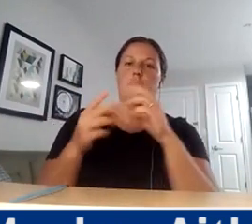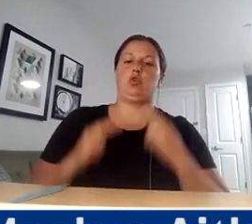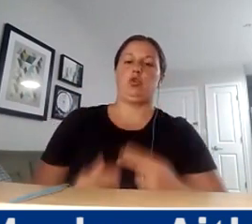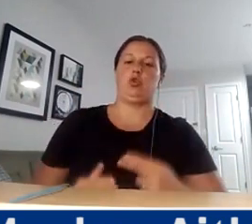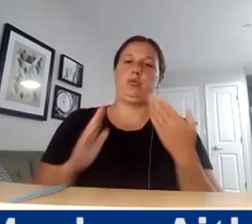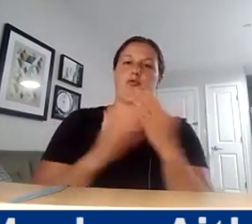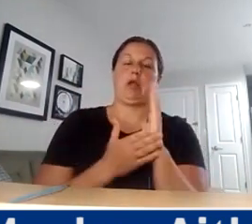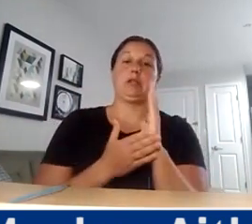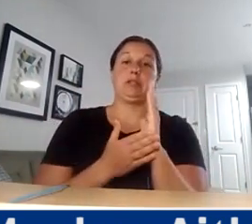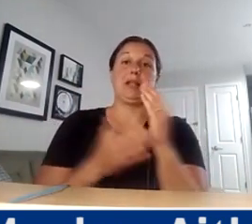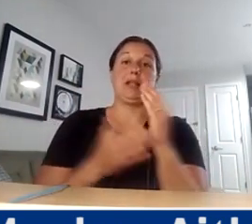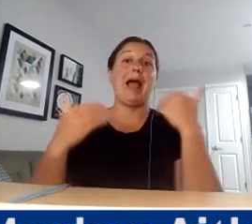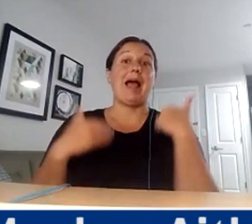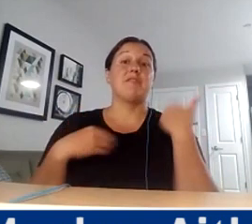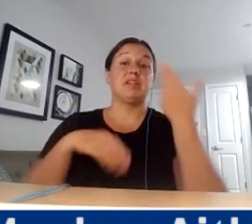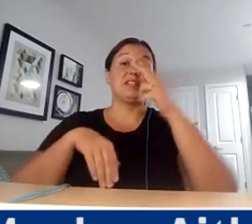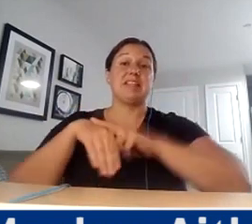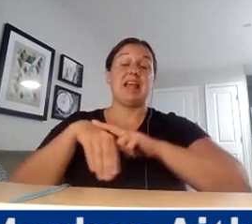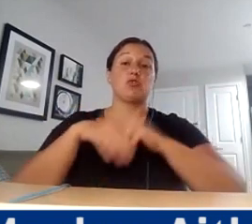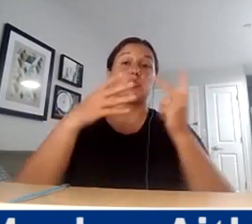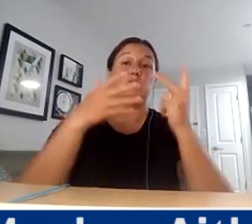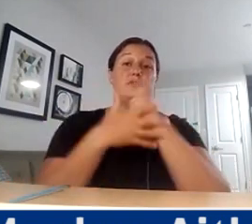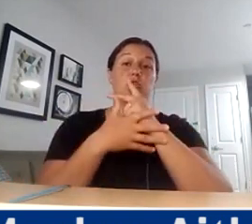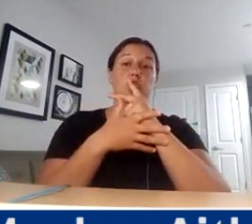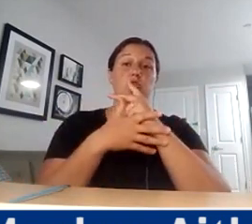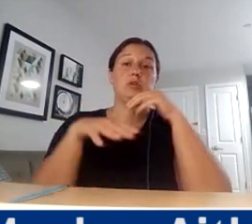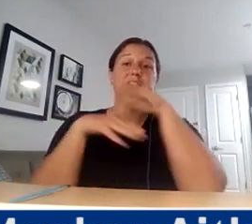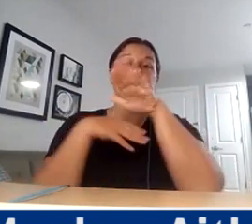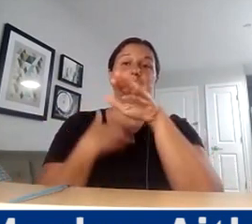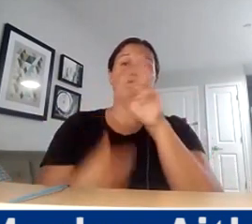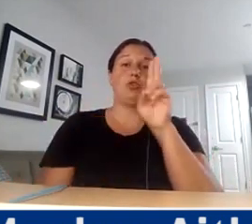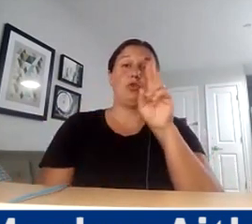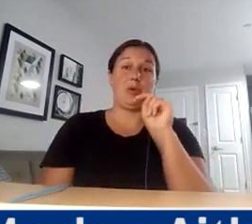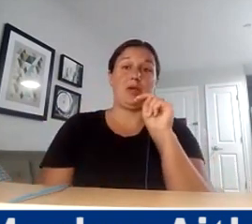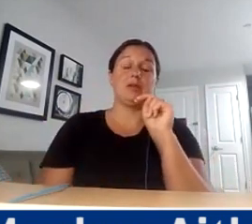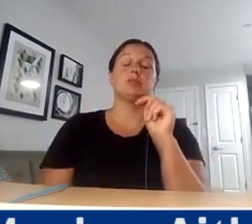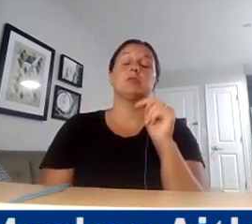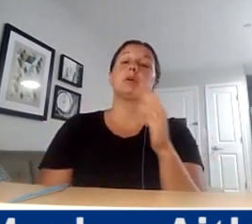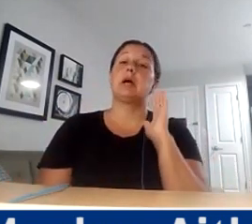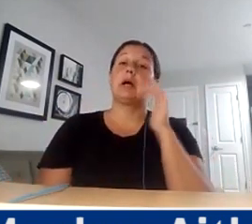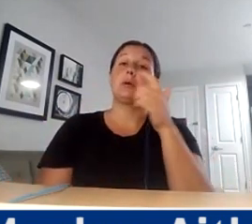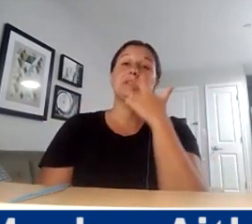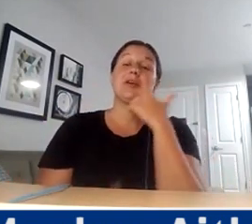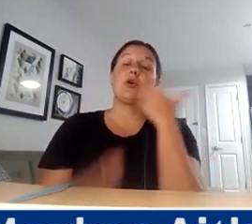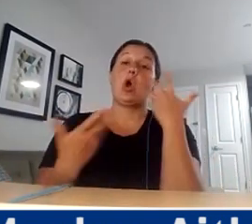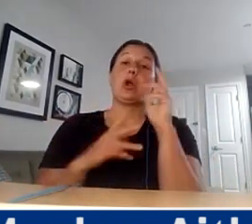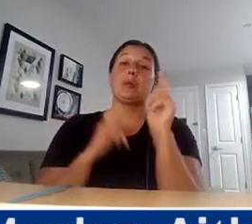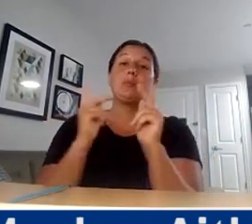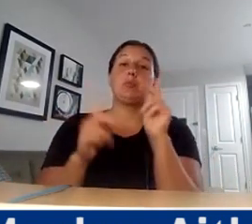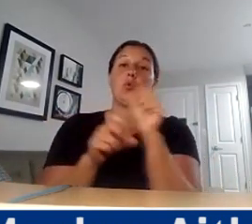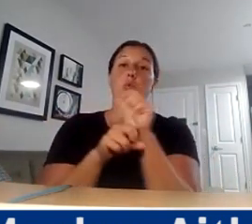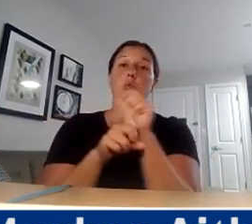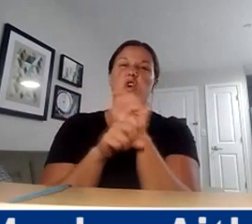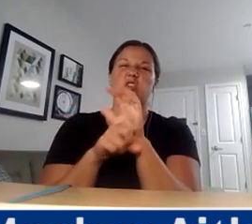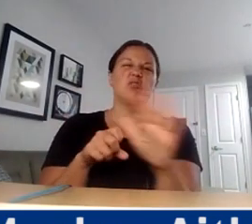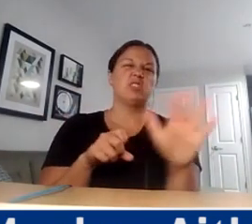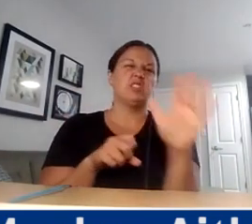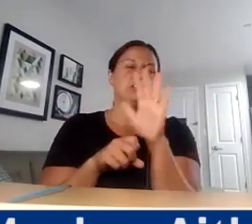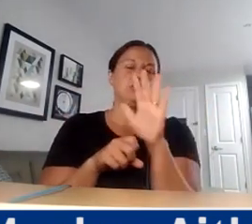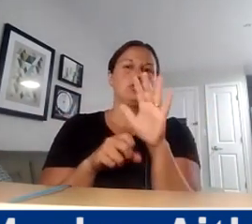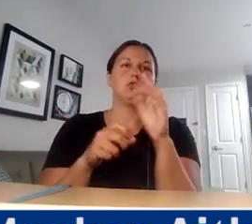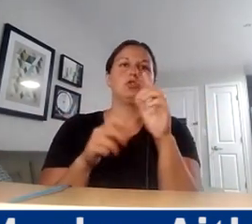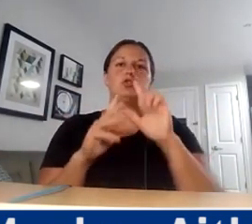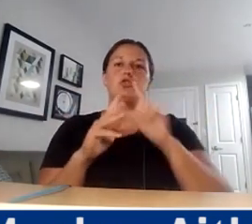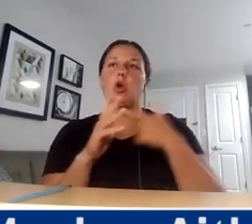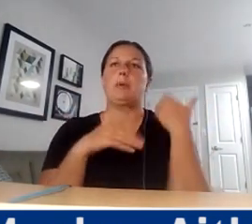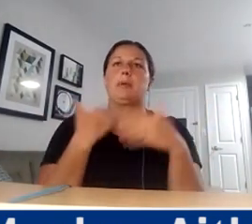goes to the UN. So I would say that there are already people in this field that are sort of trailblazers in doing that work so it is